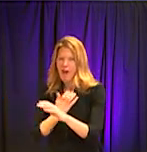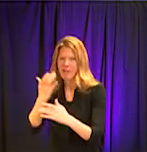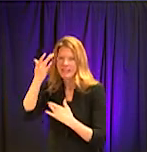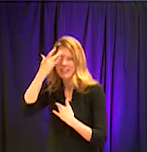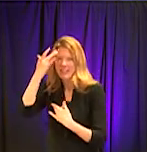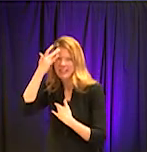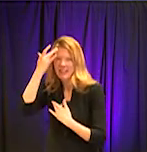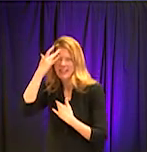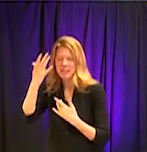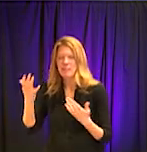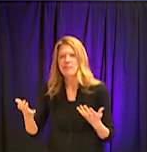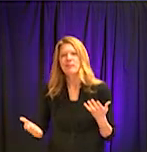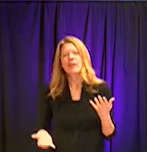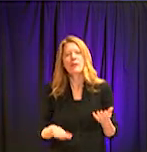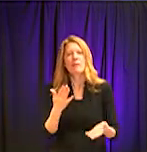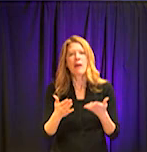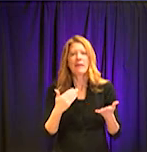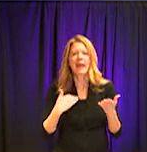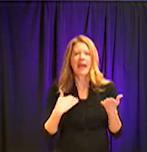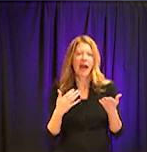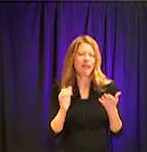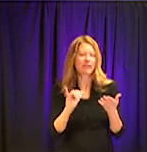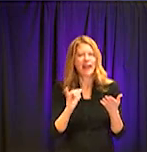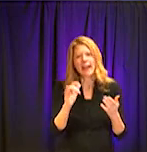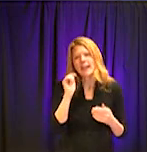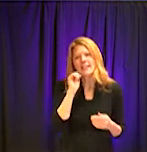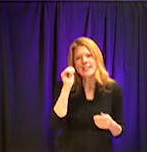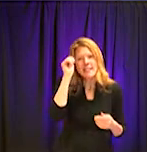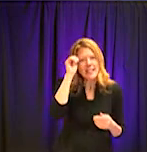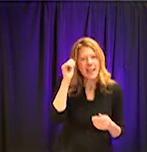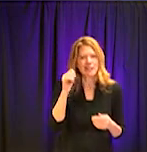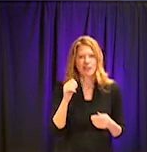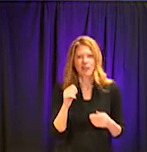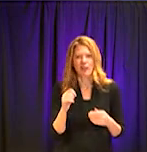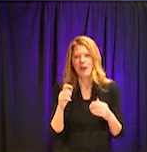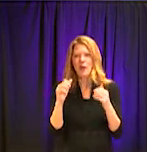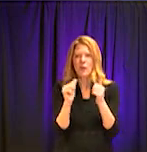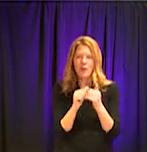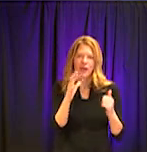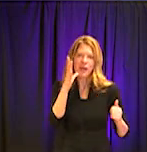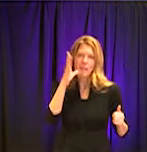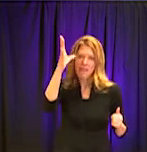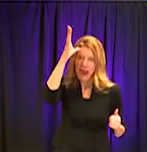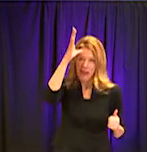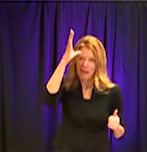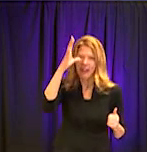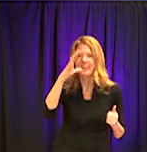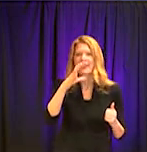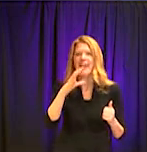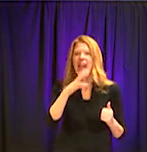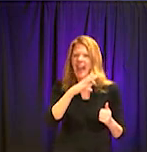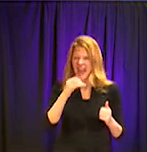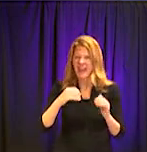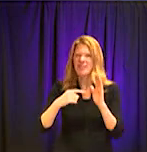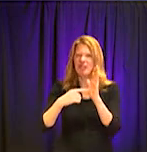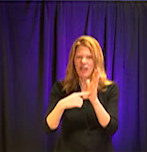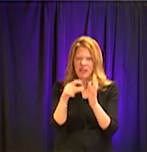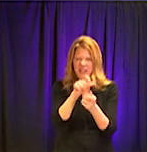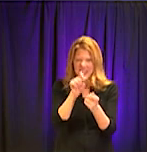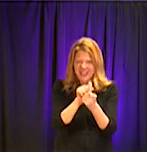parent will go out with a measuring tape and show them what six feet looks like so